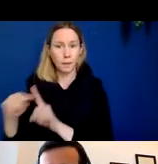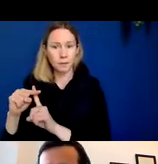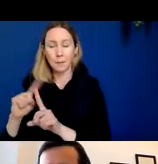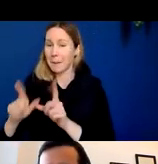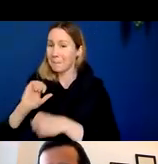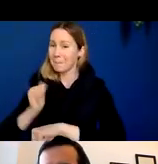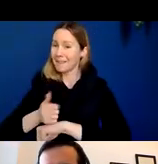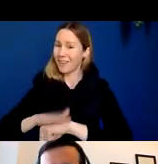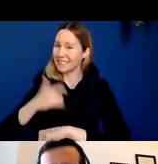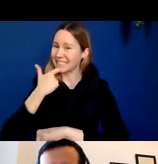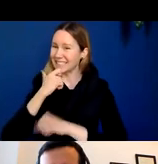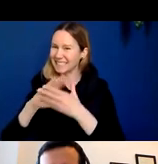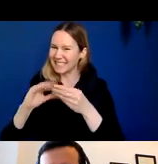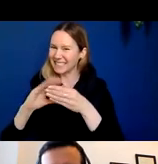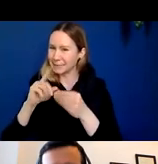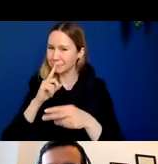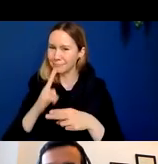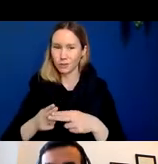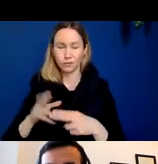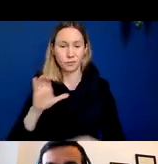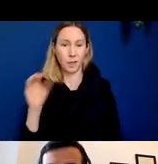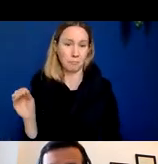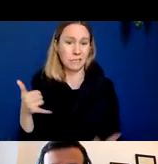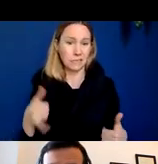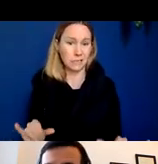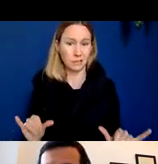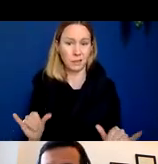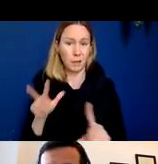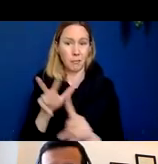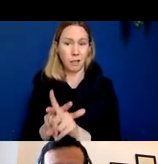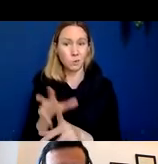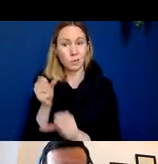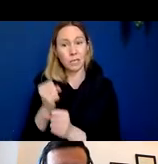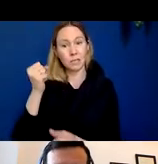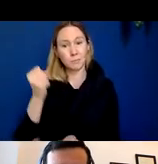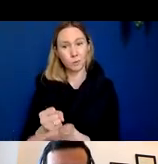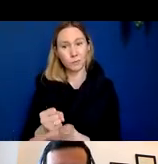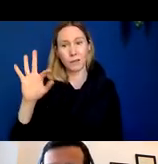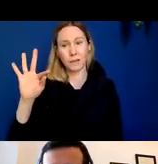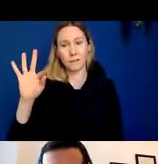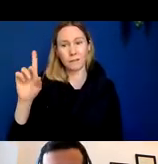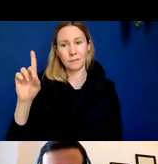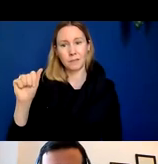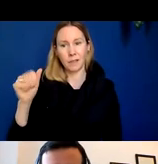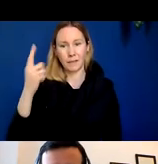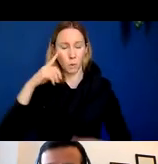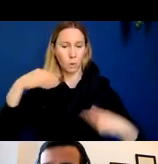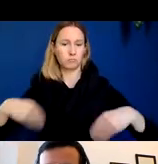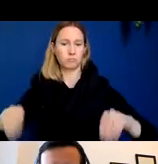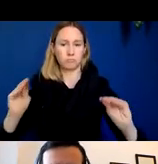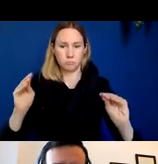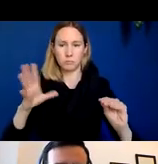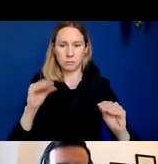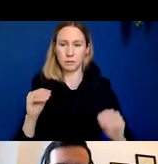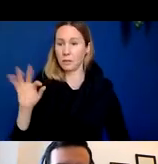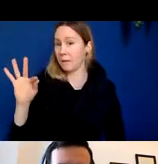caveats that I mentioned biogen still applied for approval with the FDA to market the drug and Alzheimer's disease and the